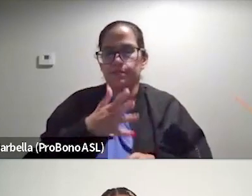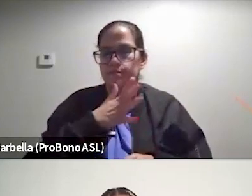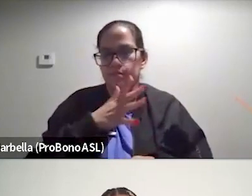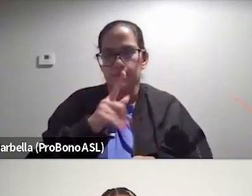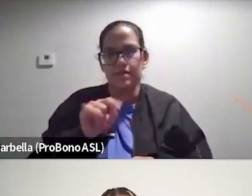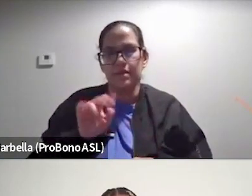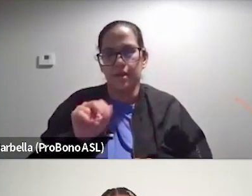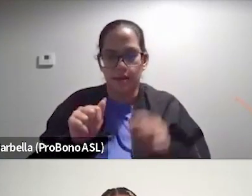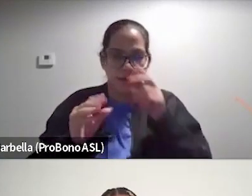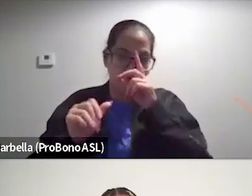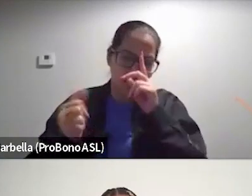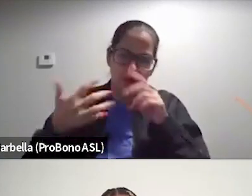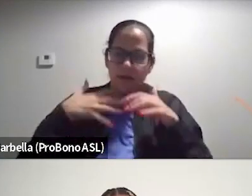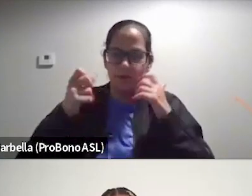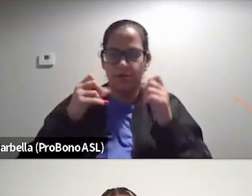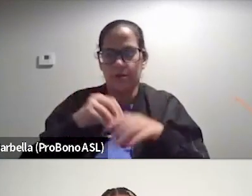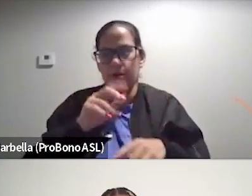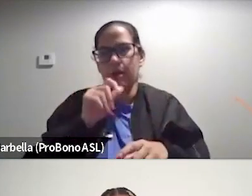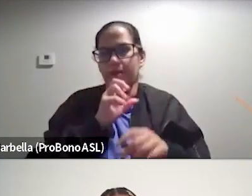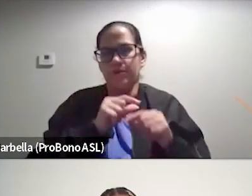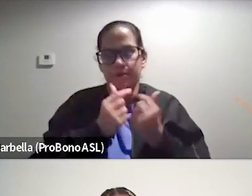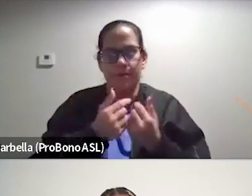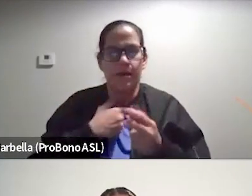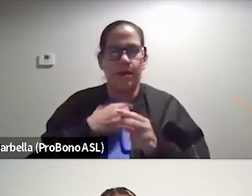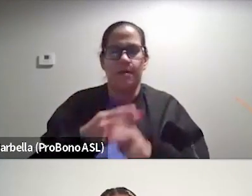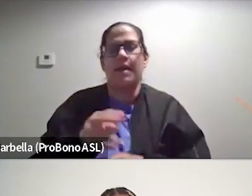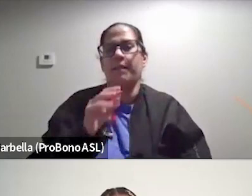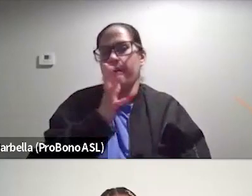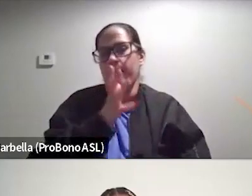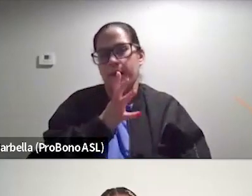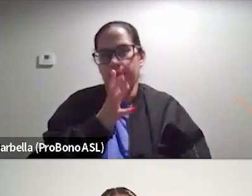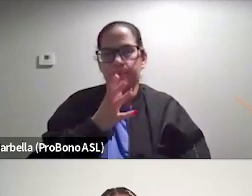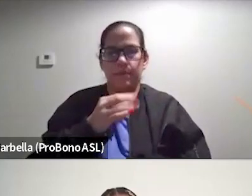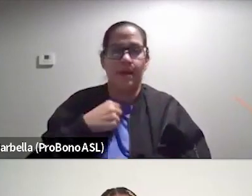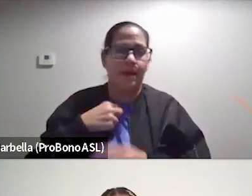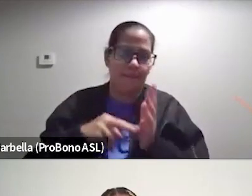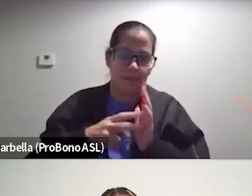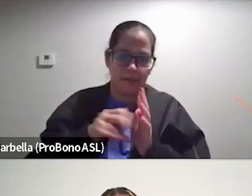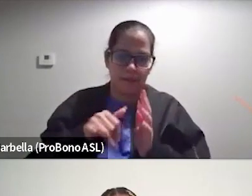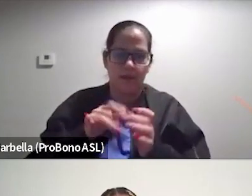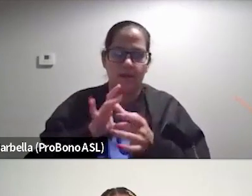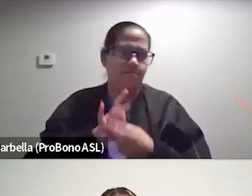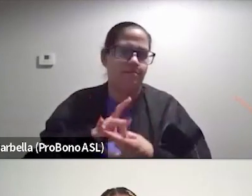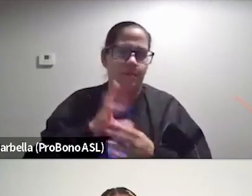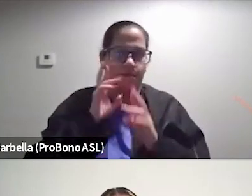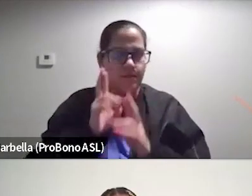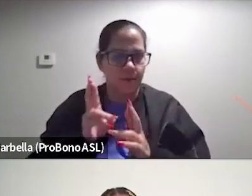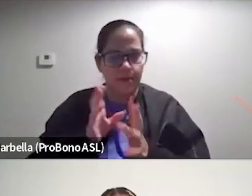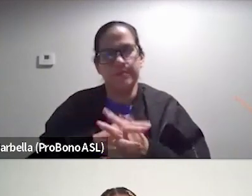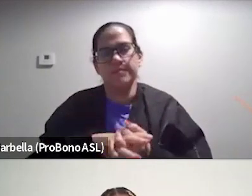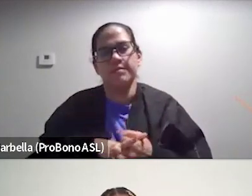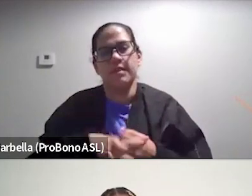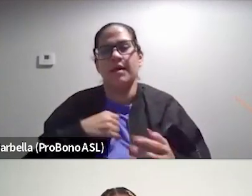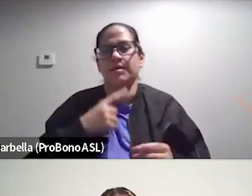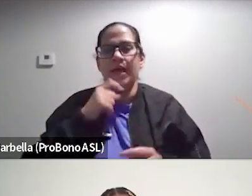and other elders in her age group. You know, I say mama to them and I, and I mean that with reverence and respect. I'll say